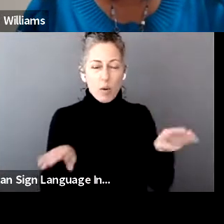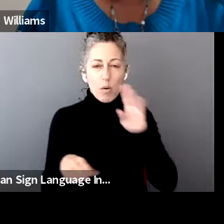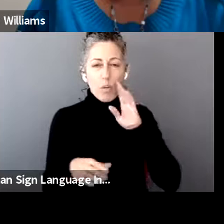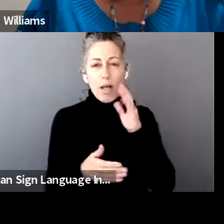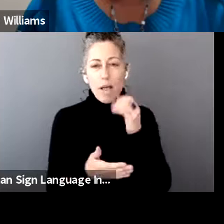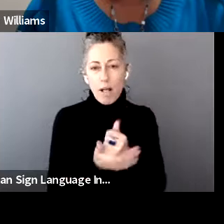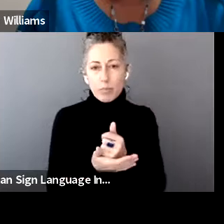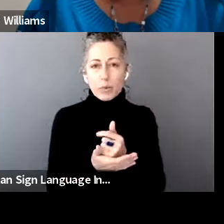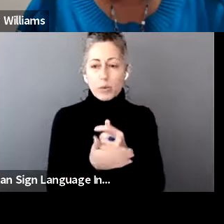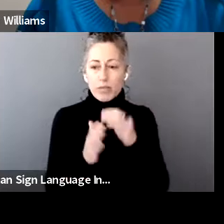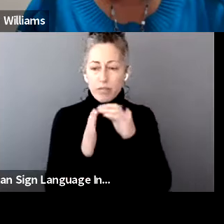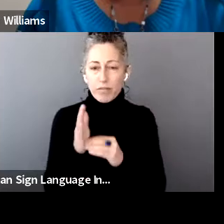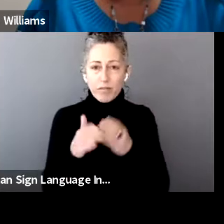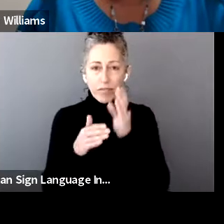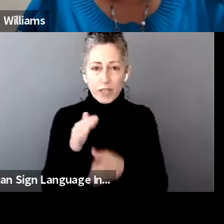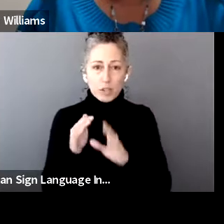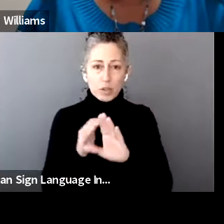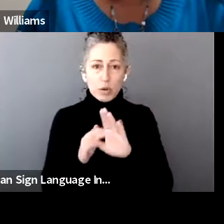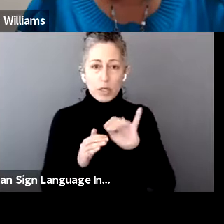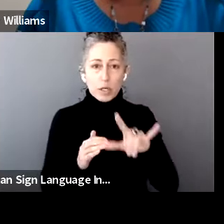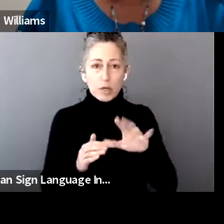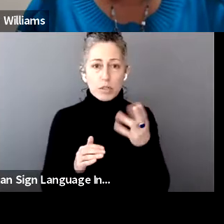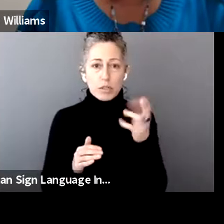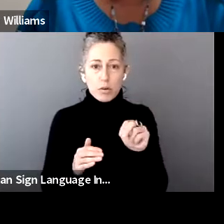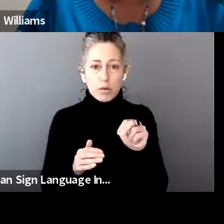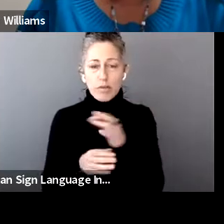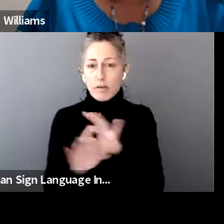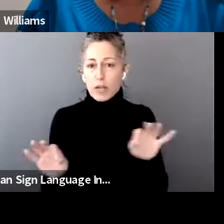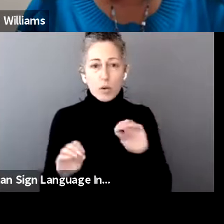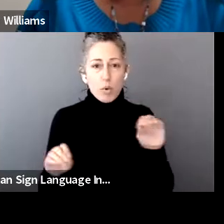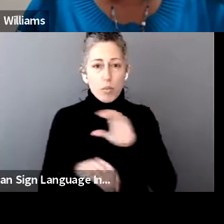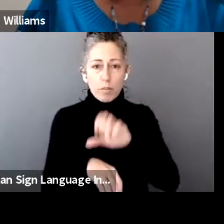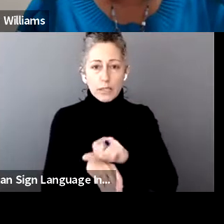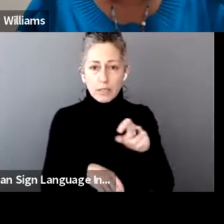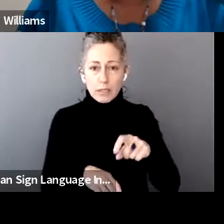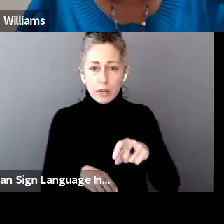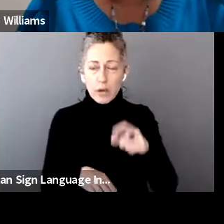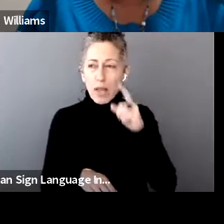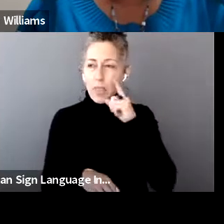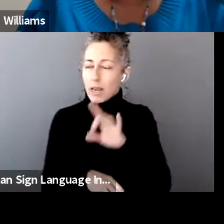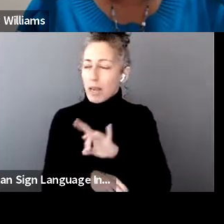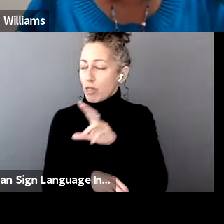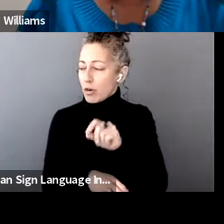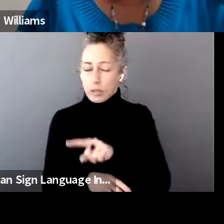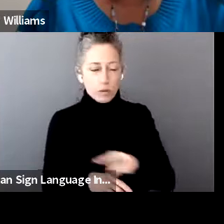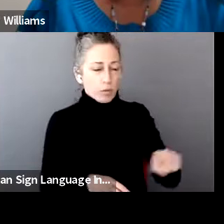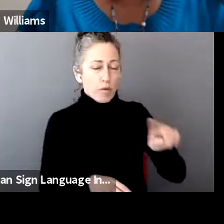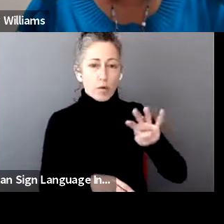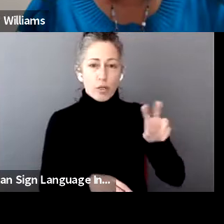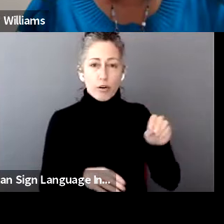help you complete your Illinois return there for free. No appointments there needed. I believe their hours are 830 to 430.